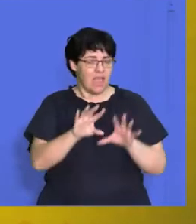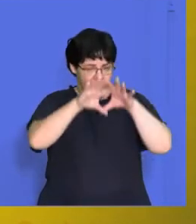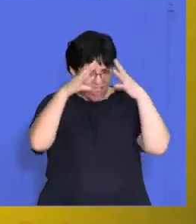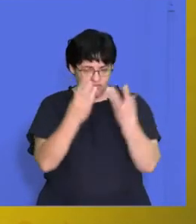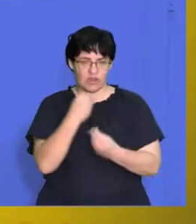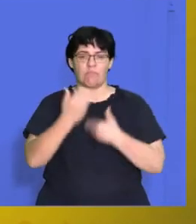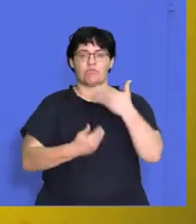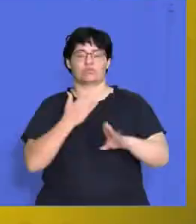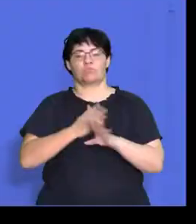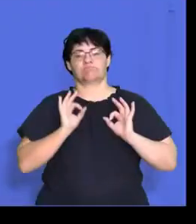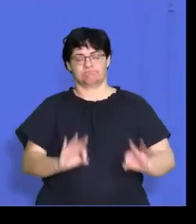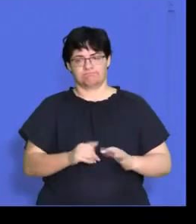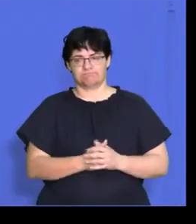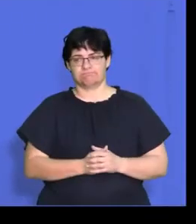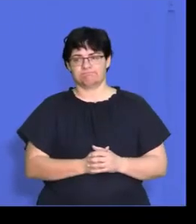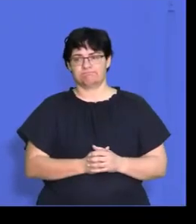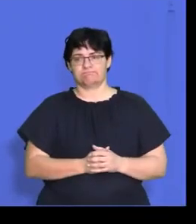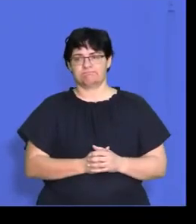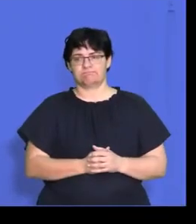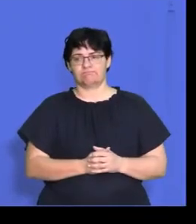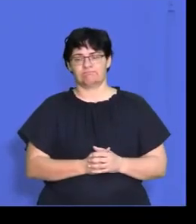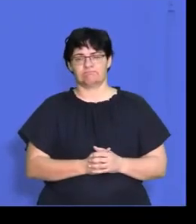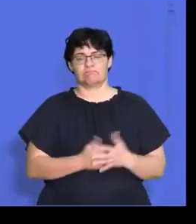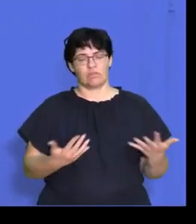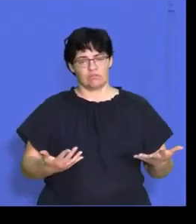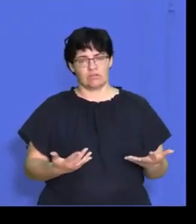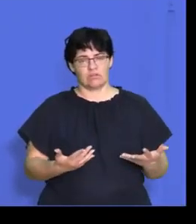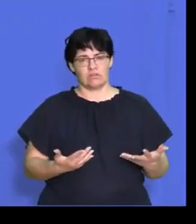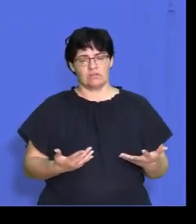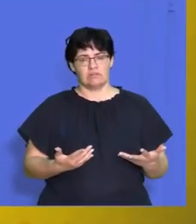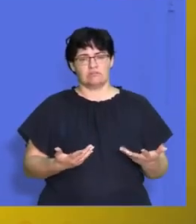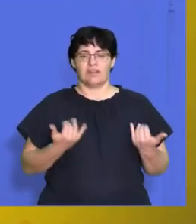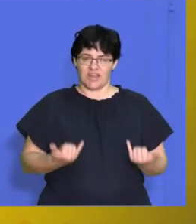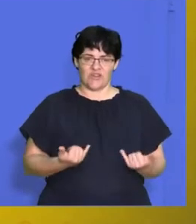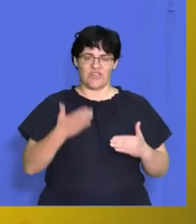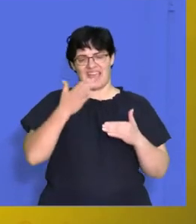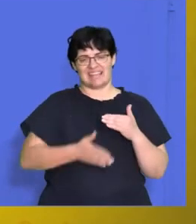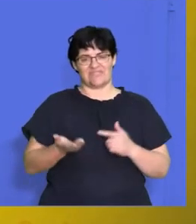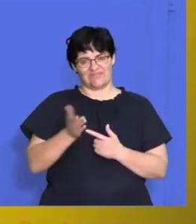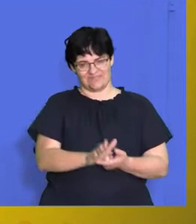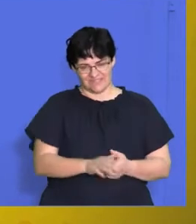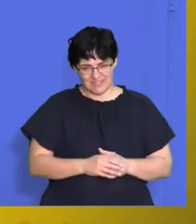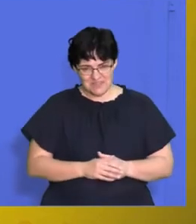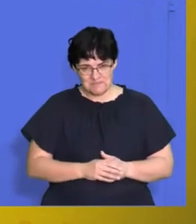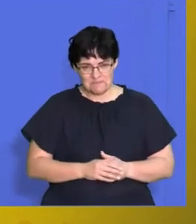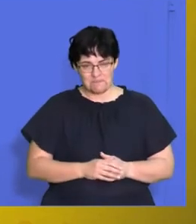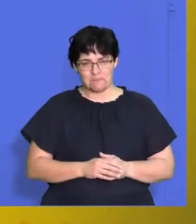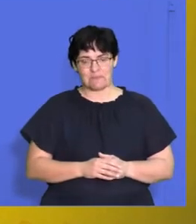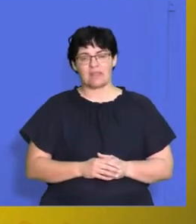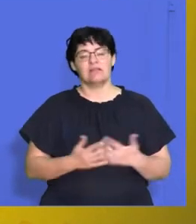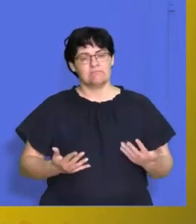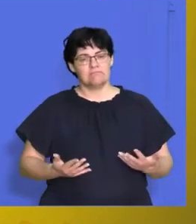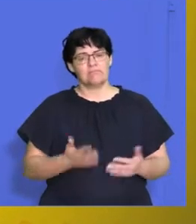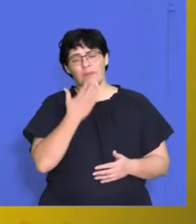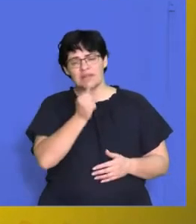process works alright guys as we come to the end of today's lesson